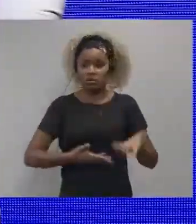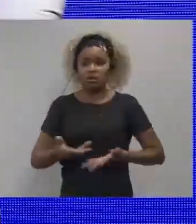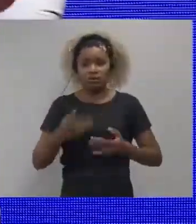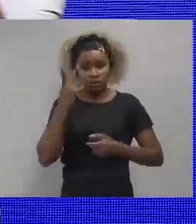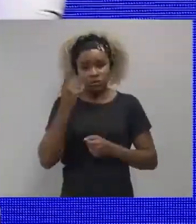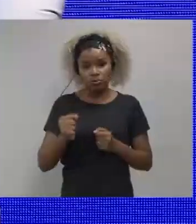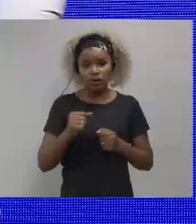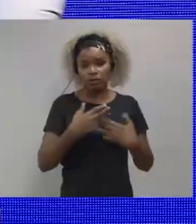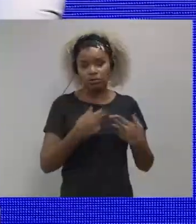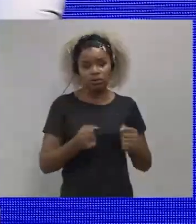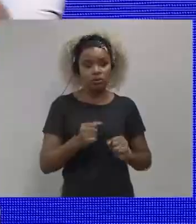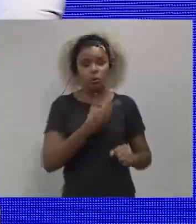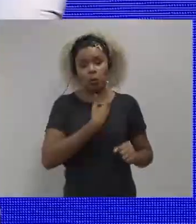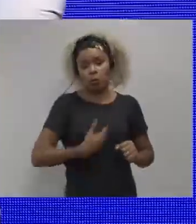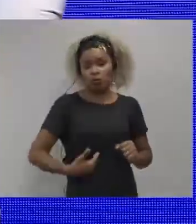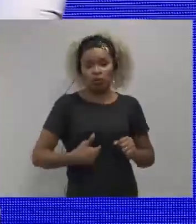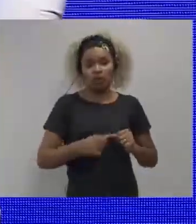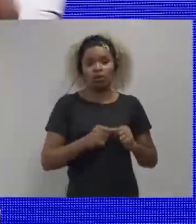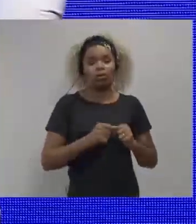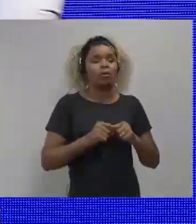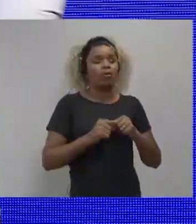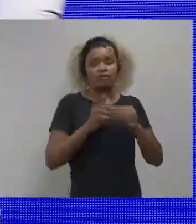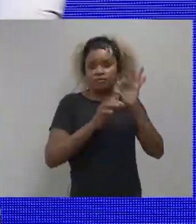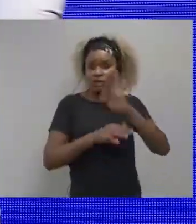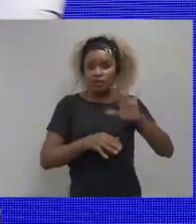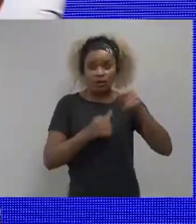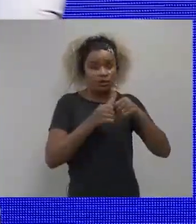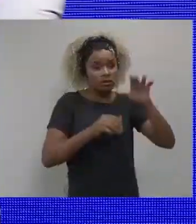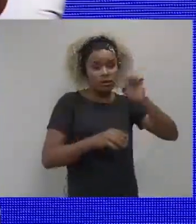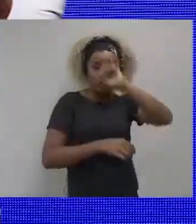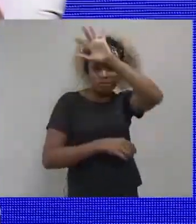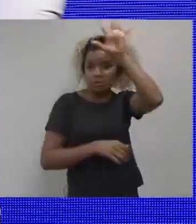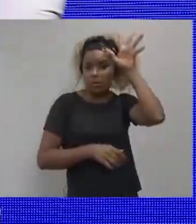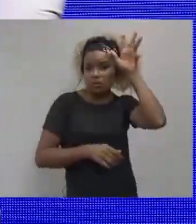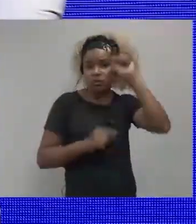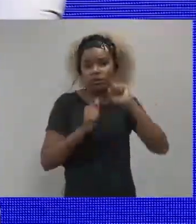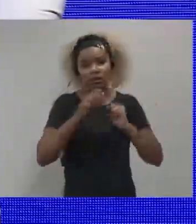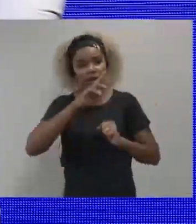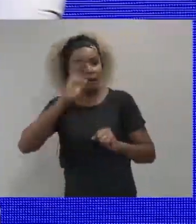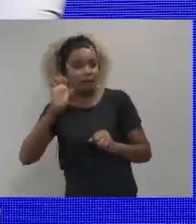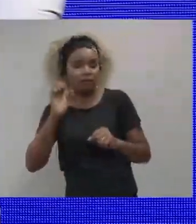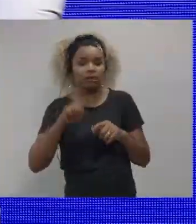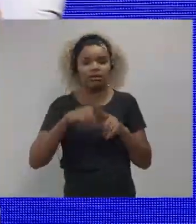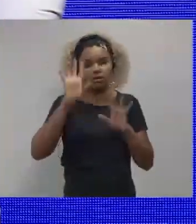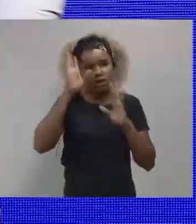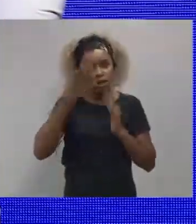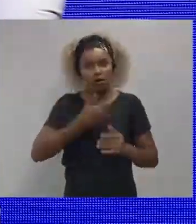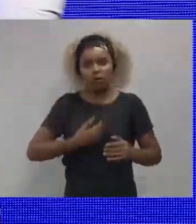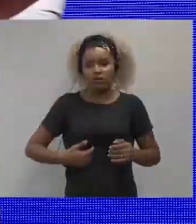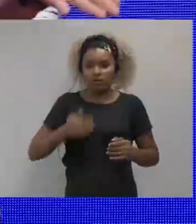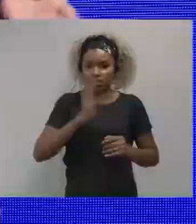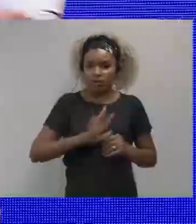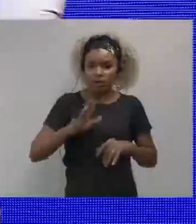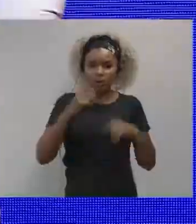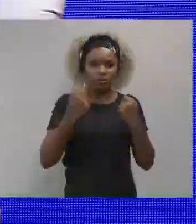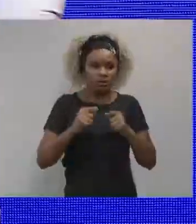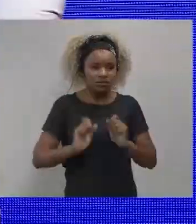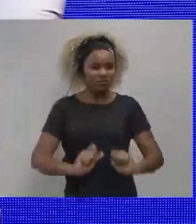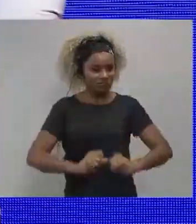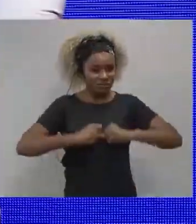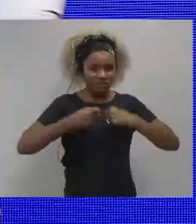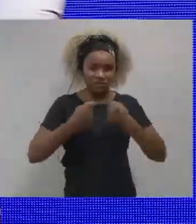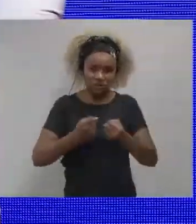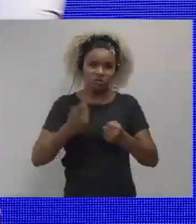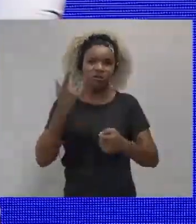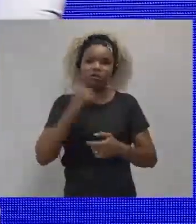a provider of services for the unit of the federal government that is in Amazonas, in Acre. Does